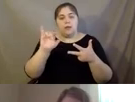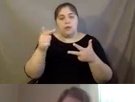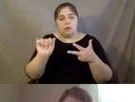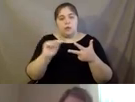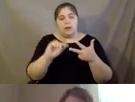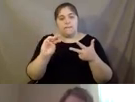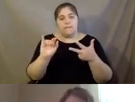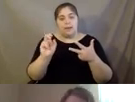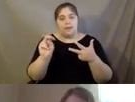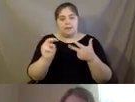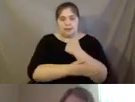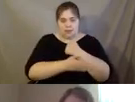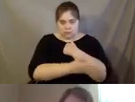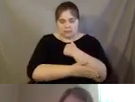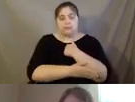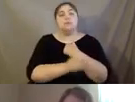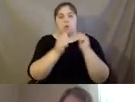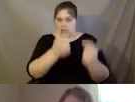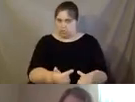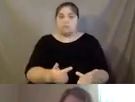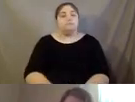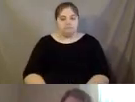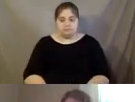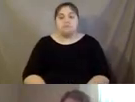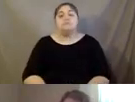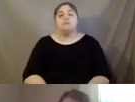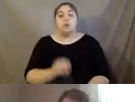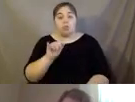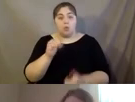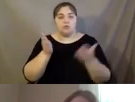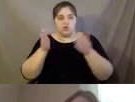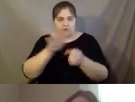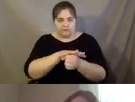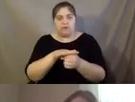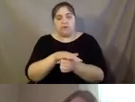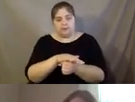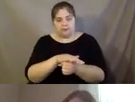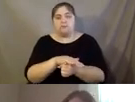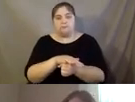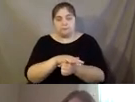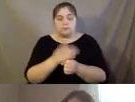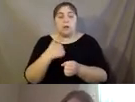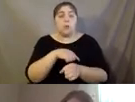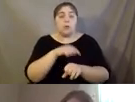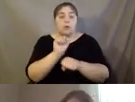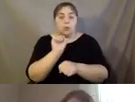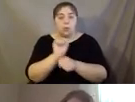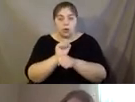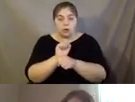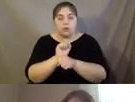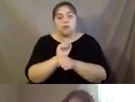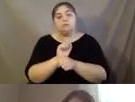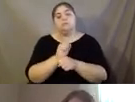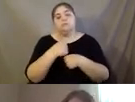But I, I should, so, yes, yes. So those are our service areas. Um, and we work, um, to make